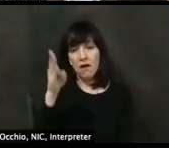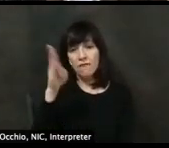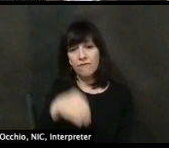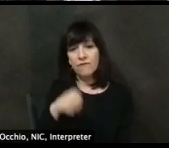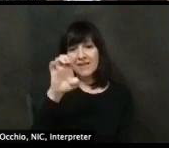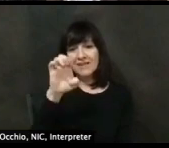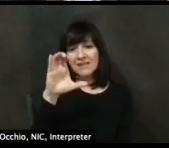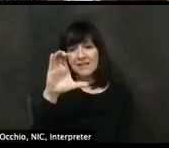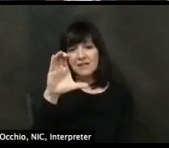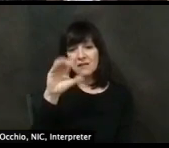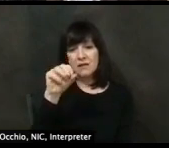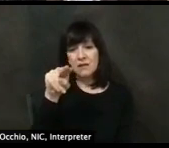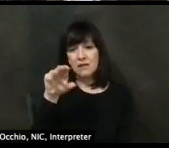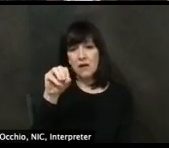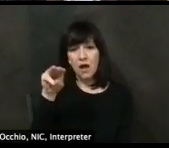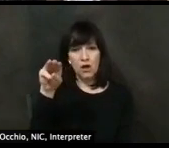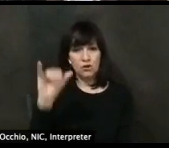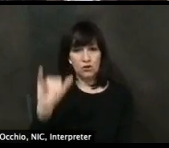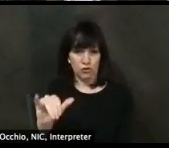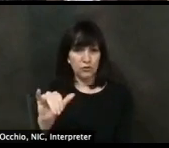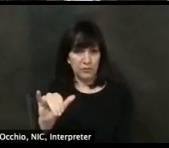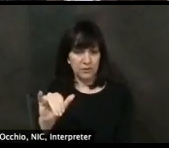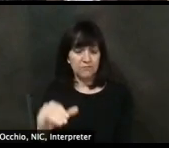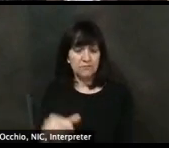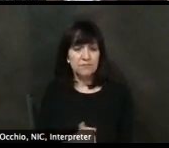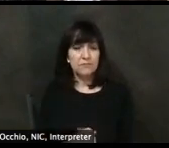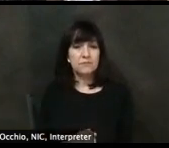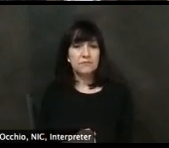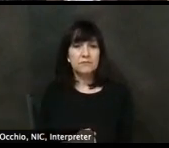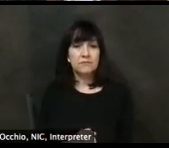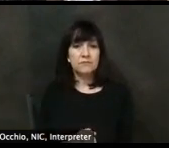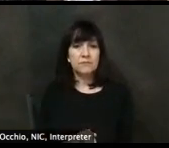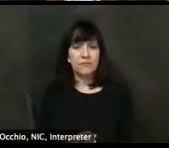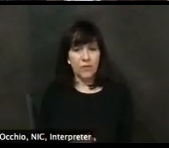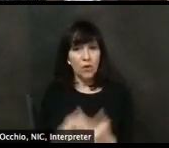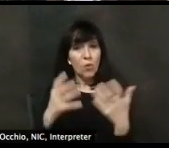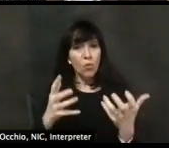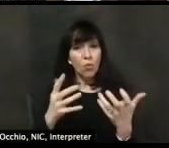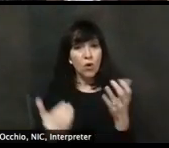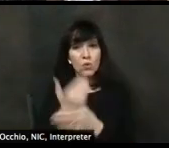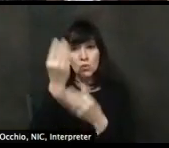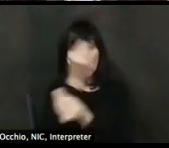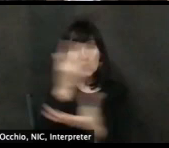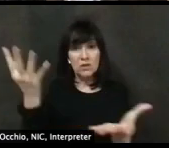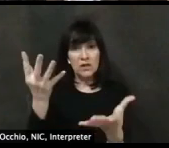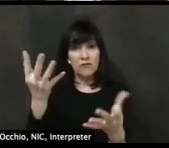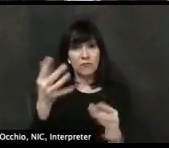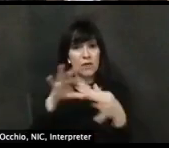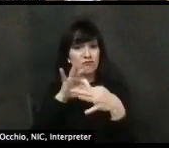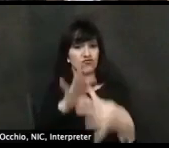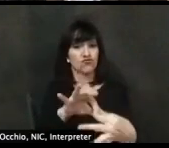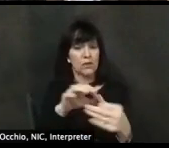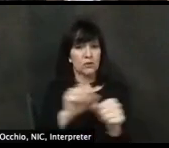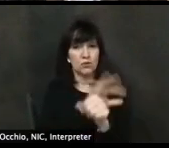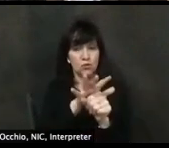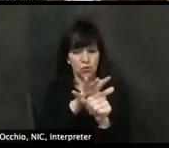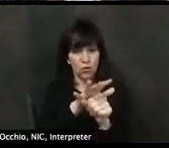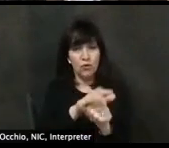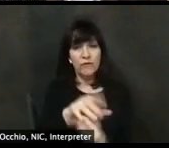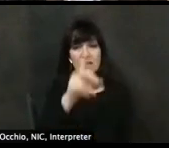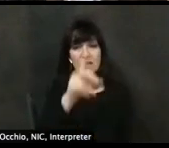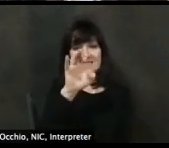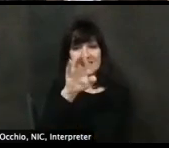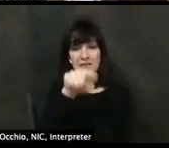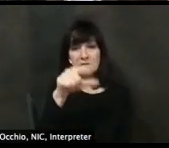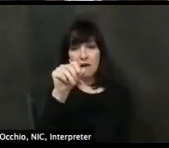as always visit de.gov slash coronavirus, which is maintained by Dr. Rattay's team over at the division of public